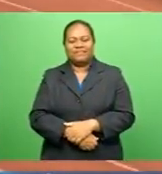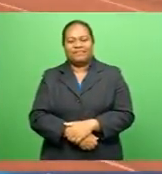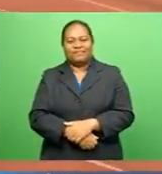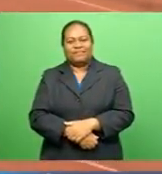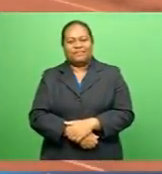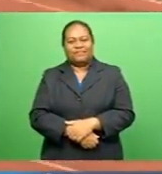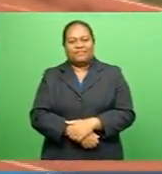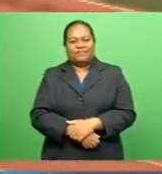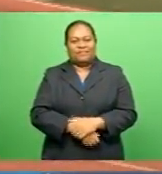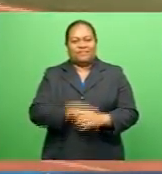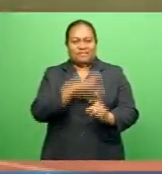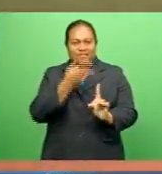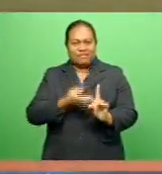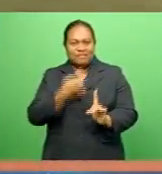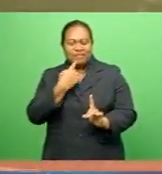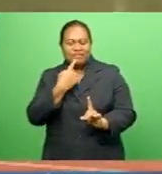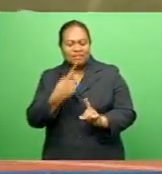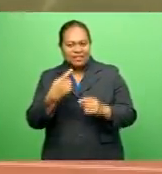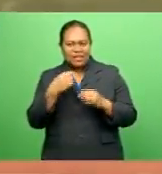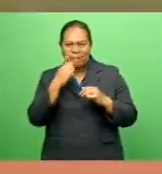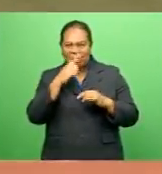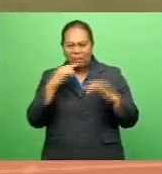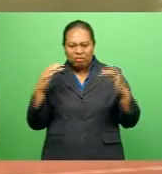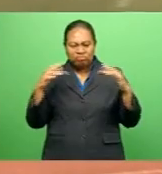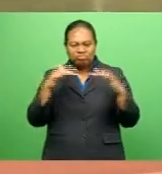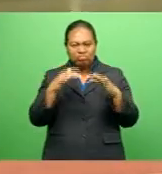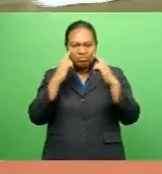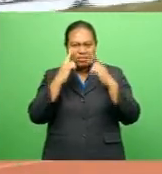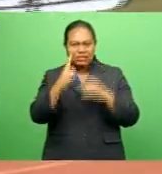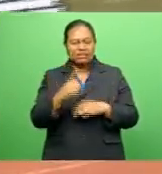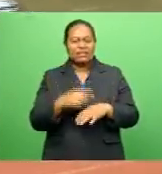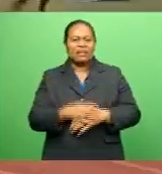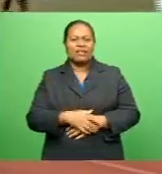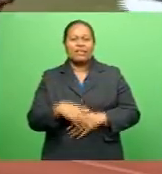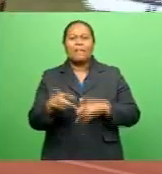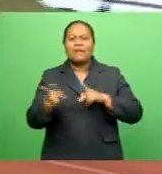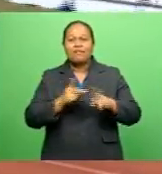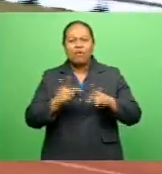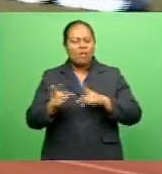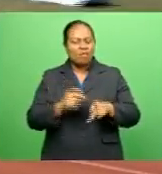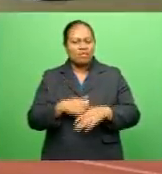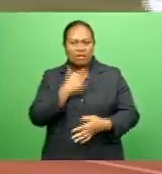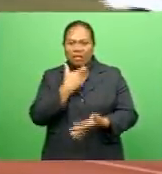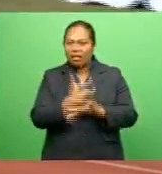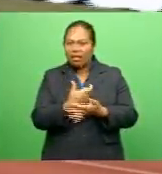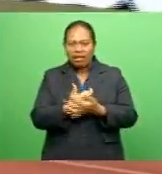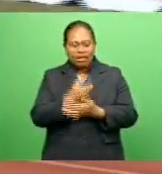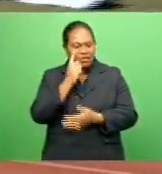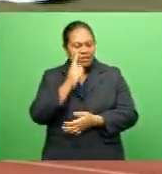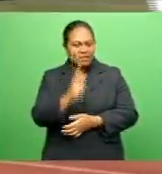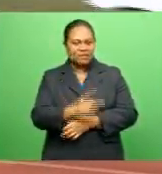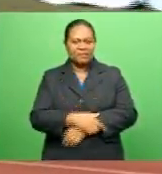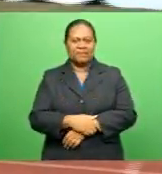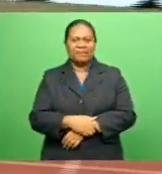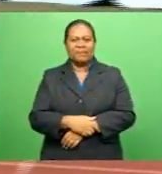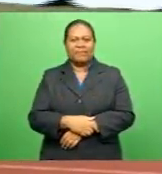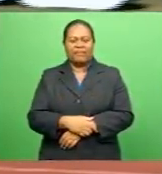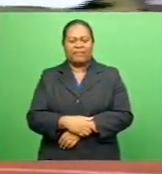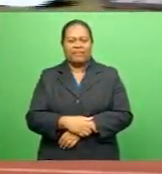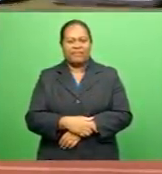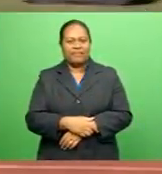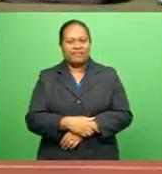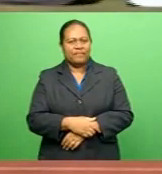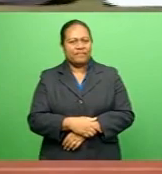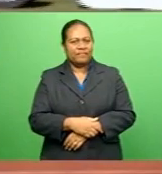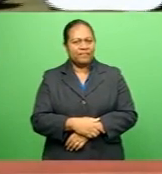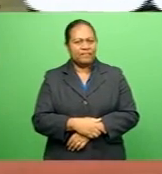The youngster shocked the crowd with his winning performance To be honest, I really don't let race, the color race determine